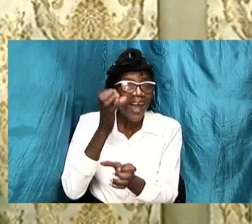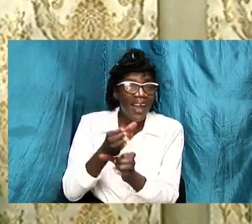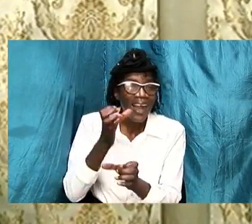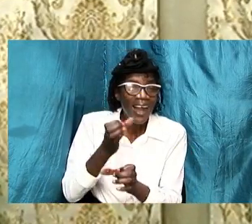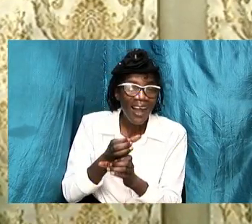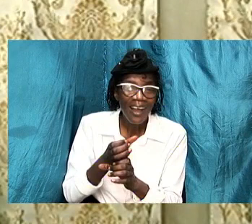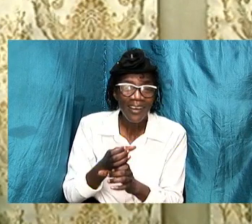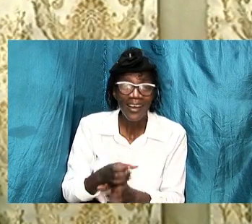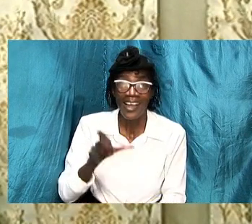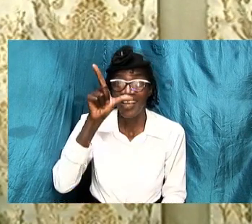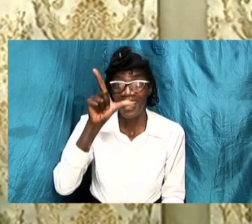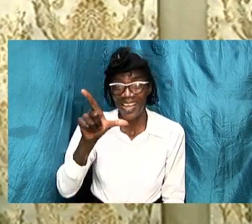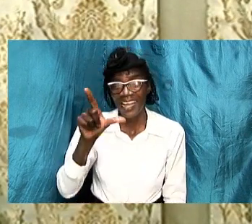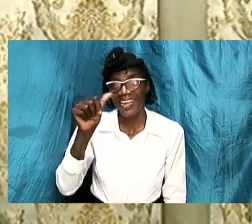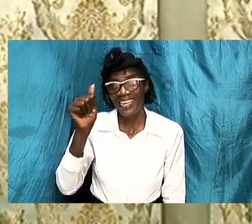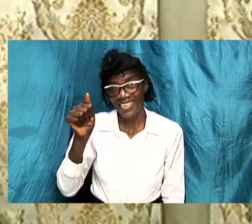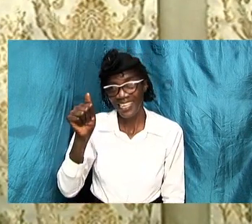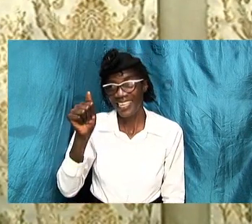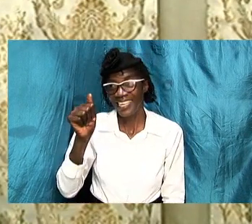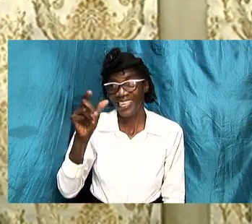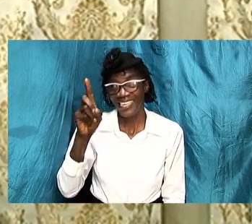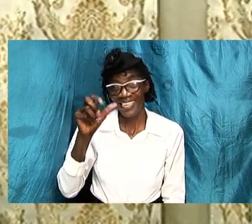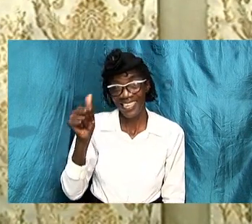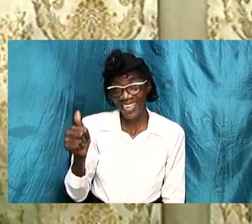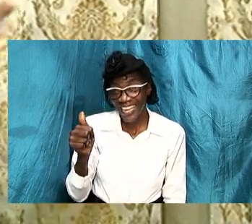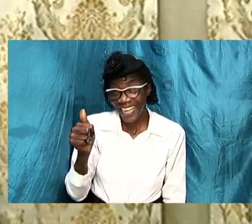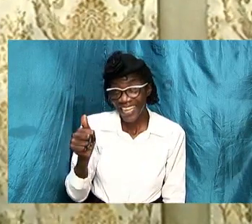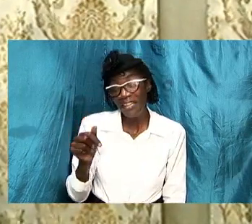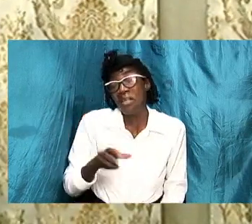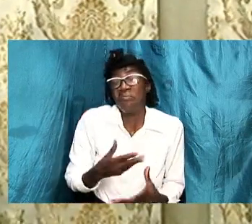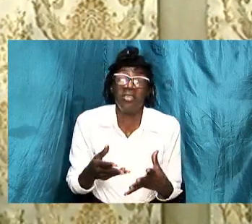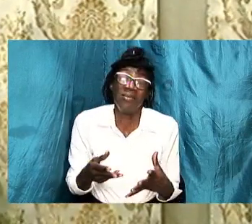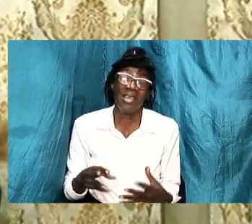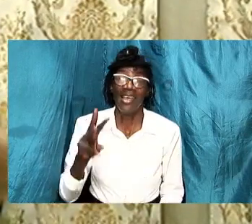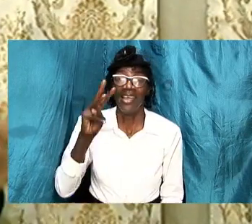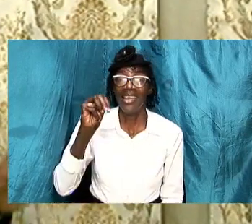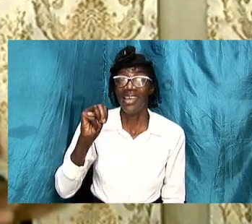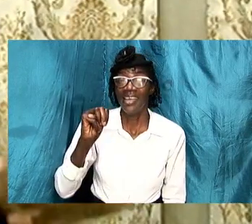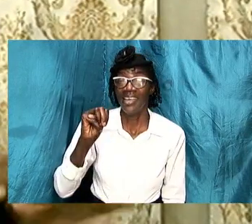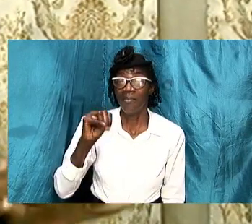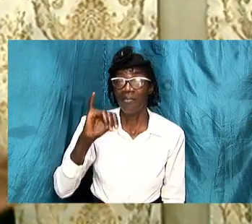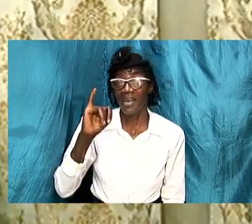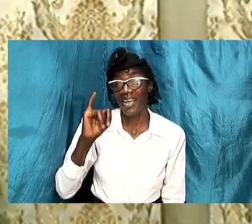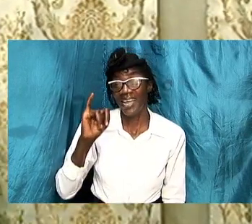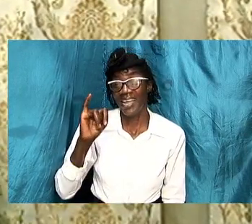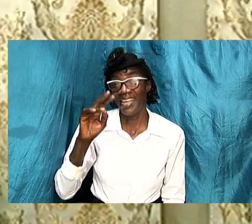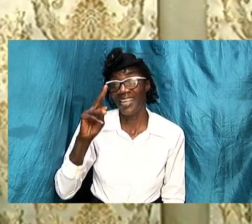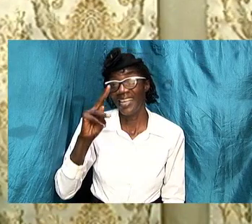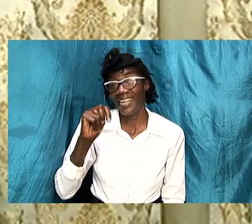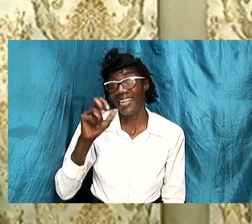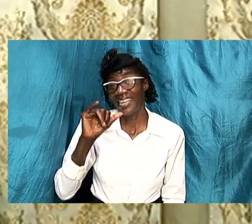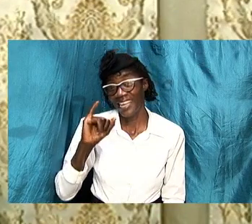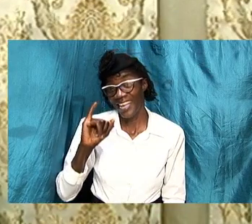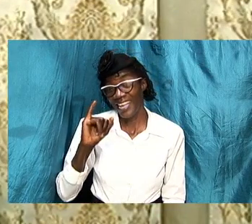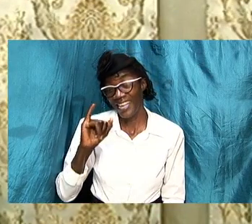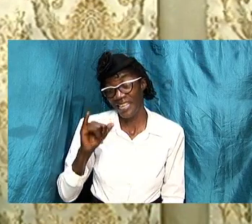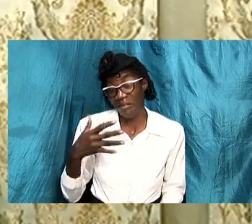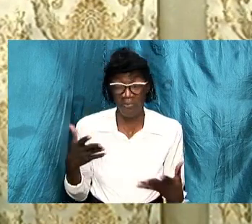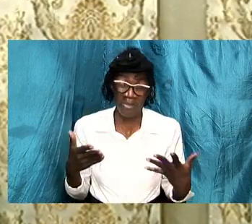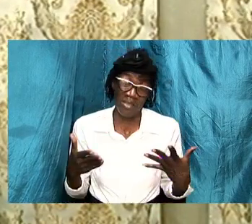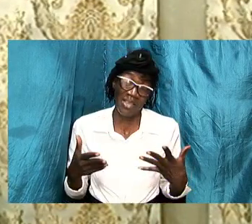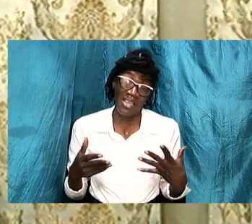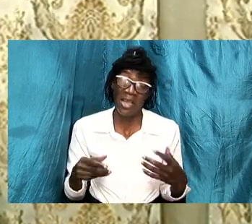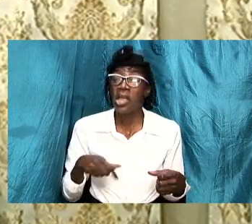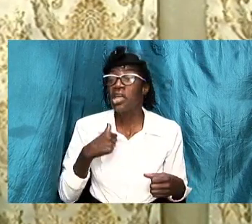a mini that you could you don't want to spend too much money because you put little value on it i